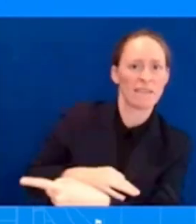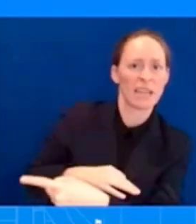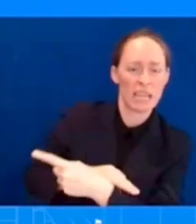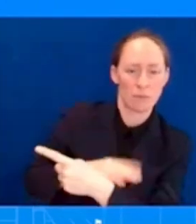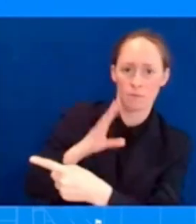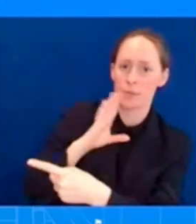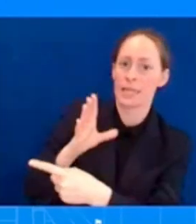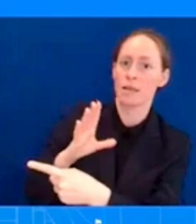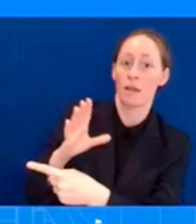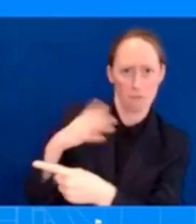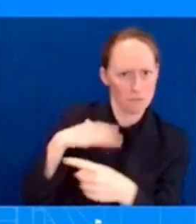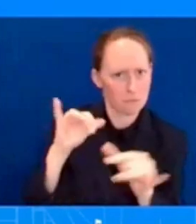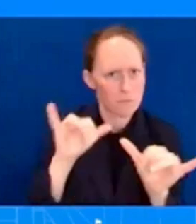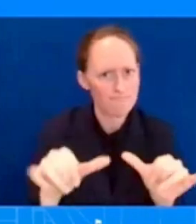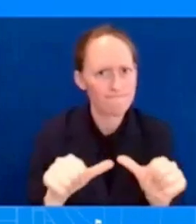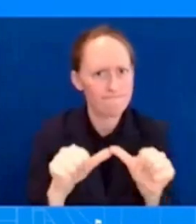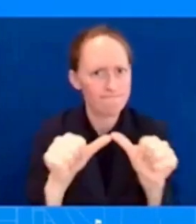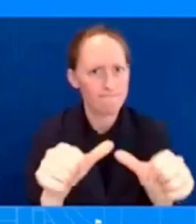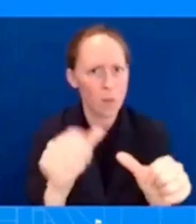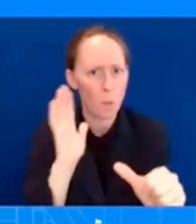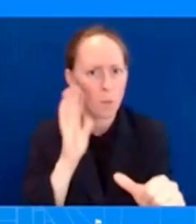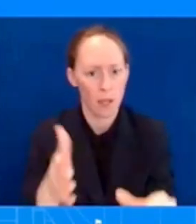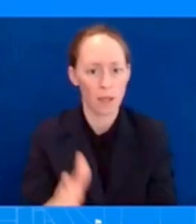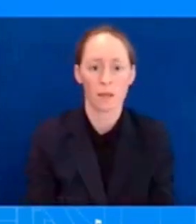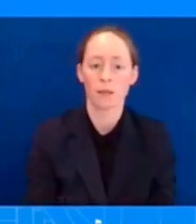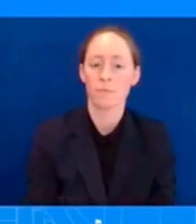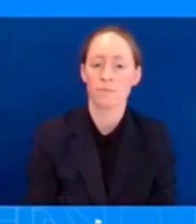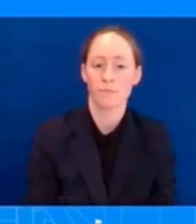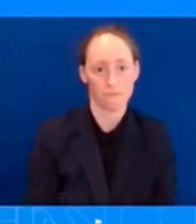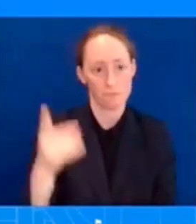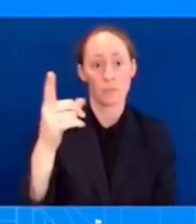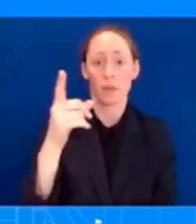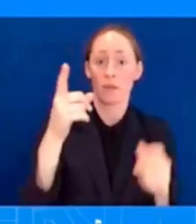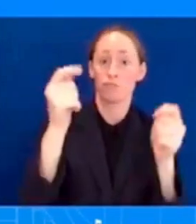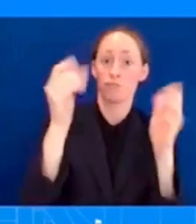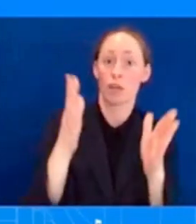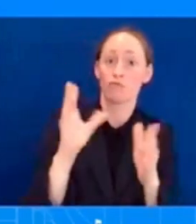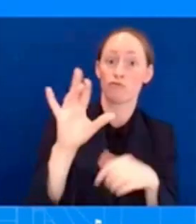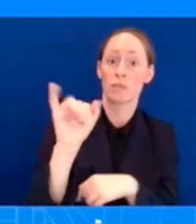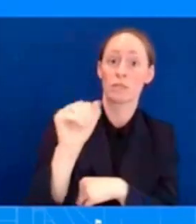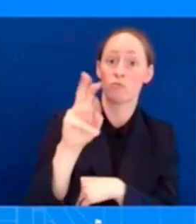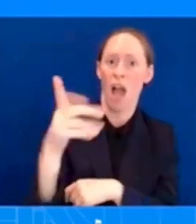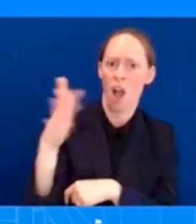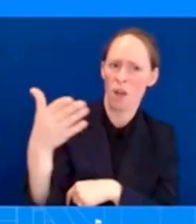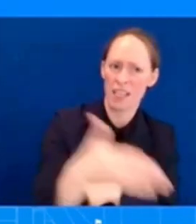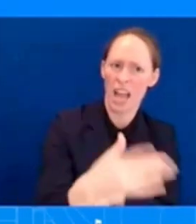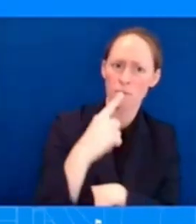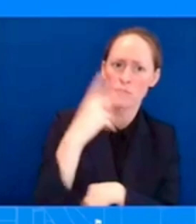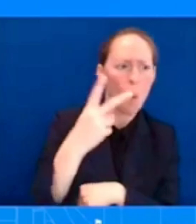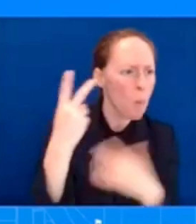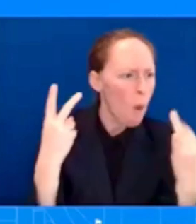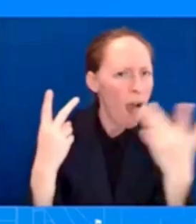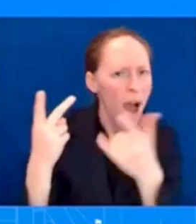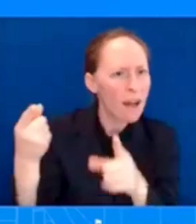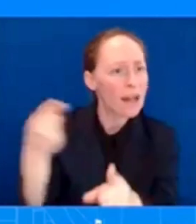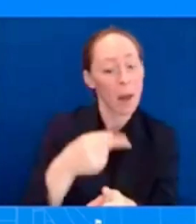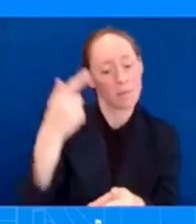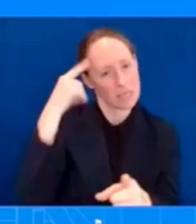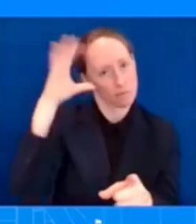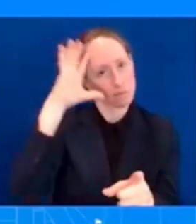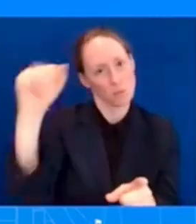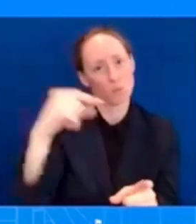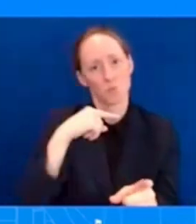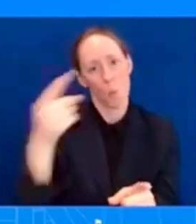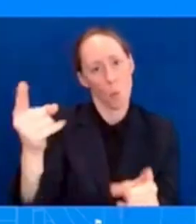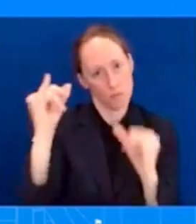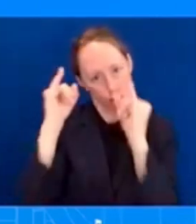days, two whole days on the ground by the President's request to make sure that the government has what they have, the local government has what they have, the people